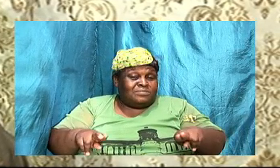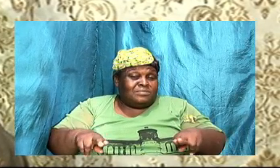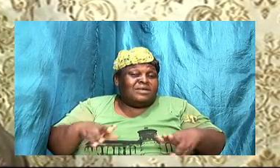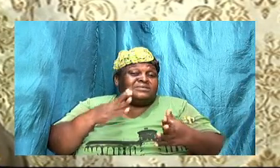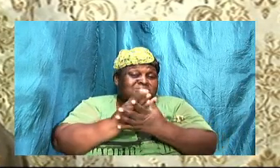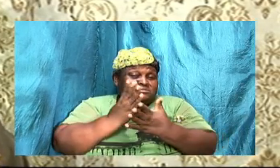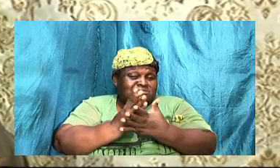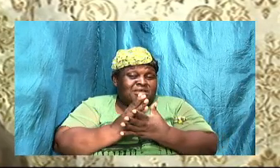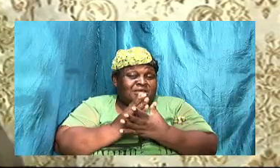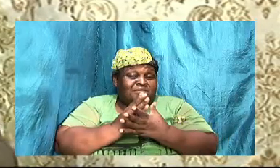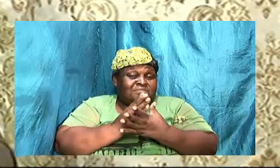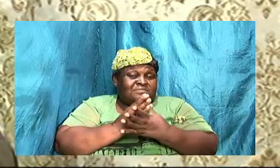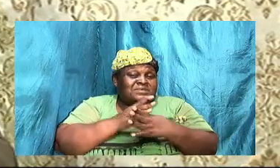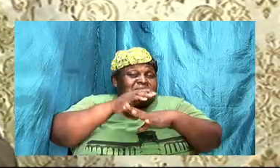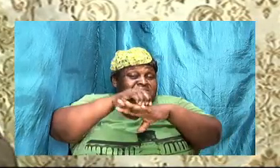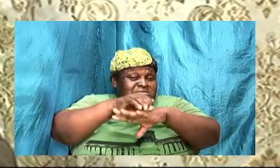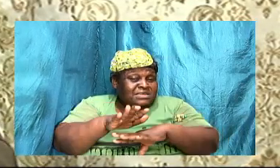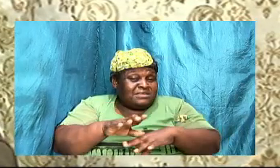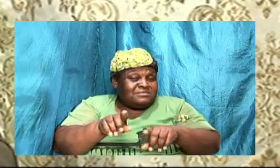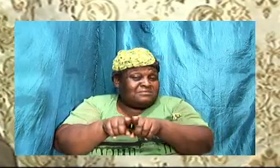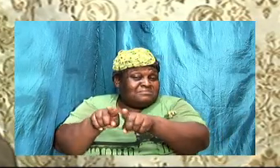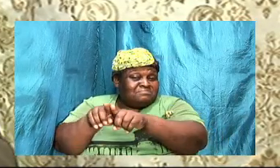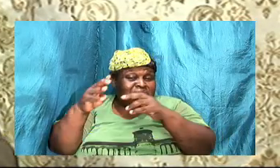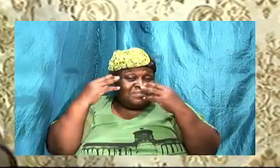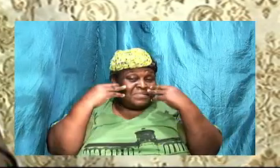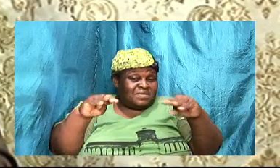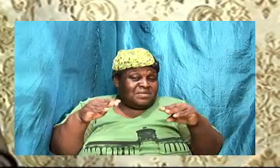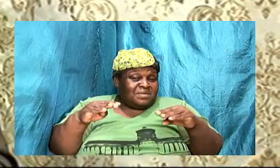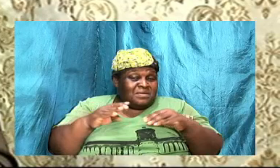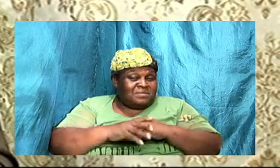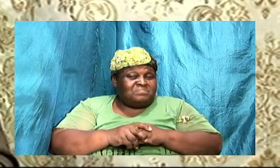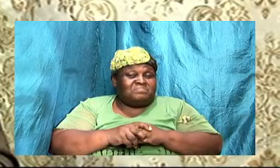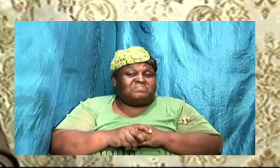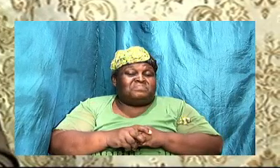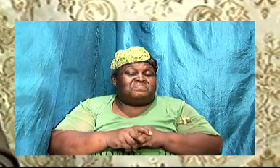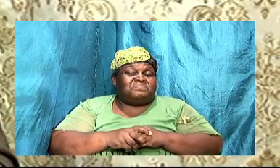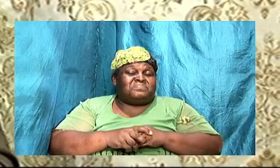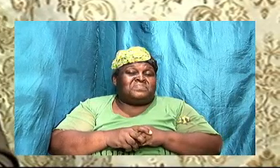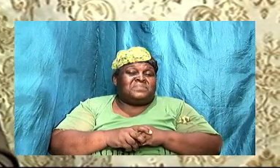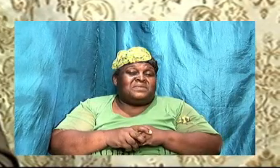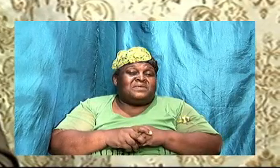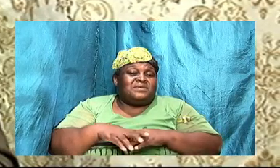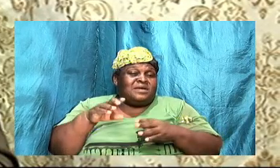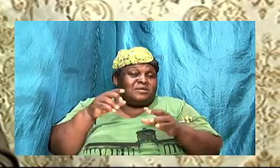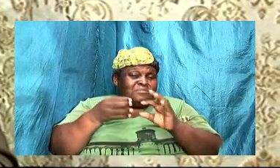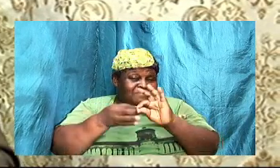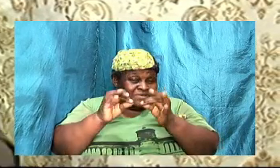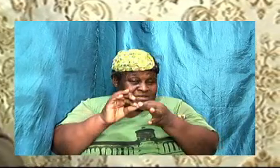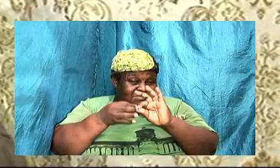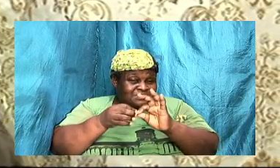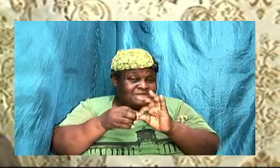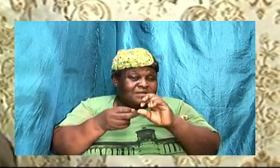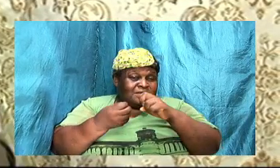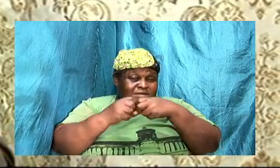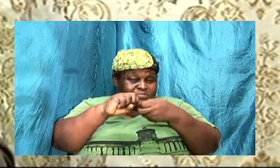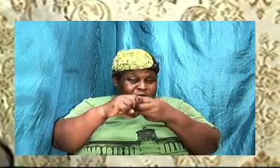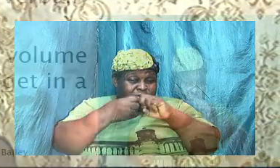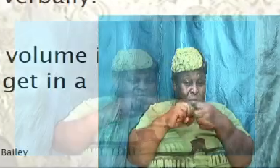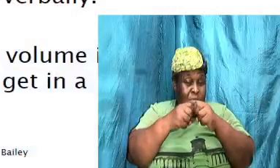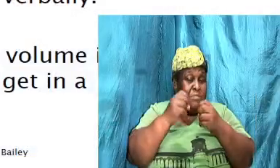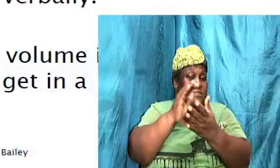messages, especially when we are trying to come up to a solution to the problem. Statistics